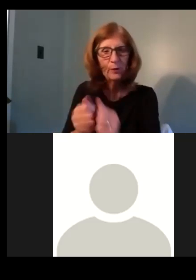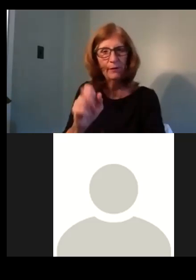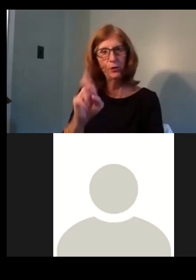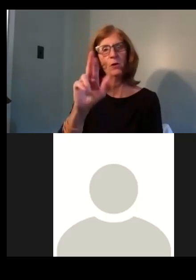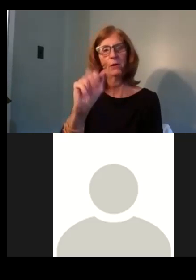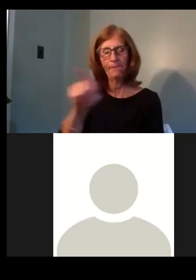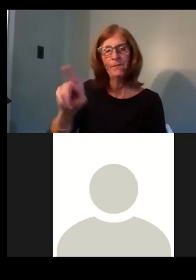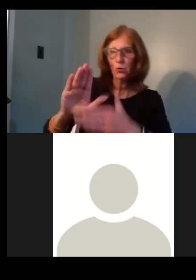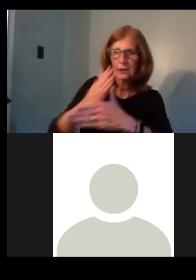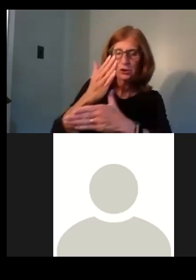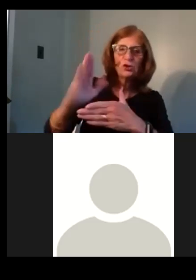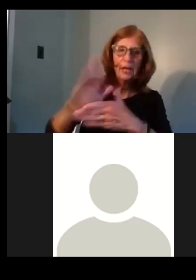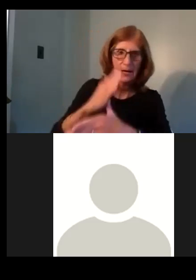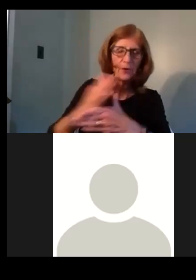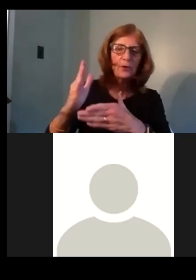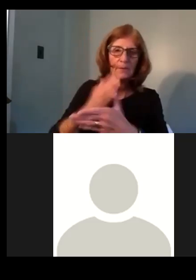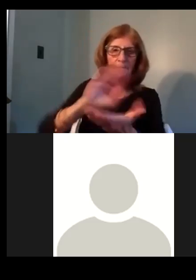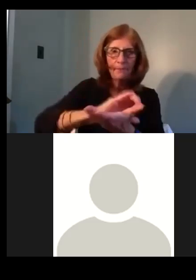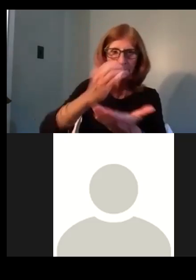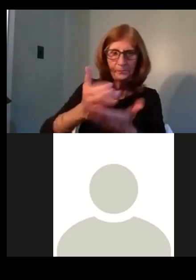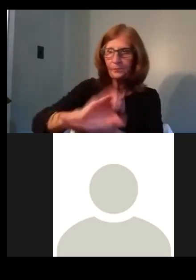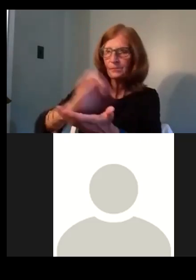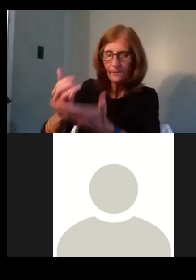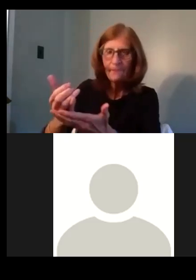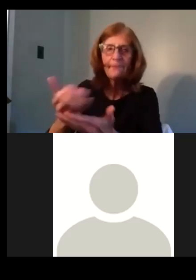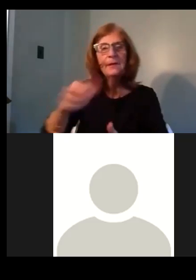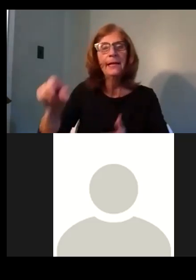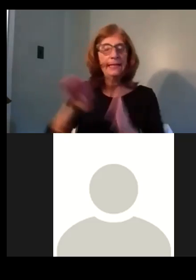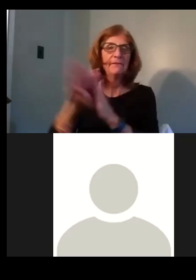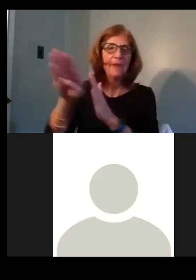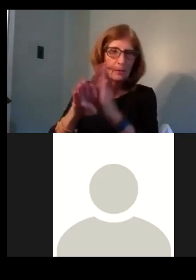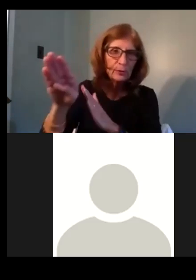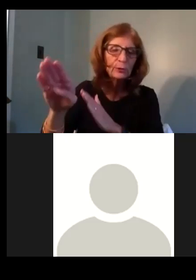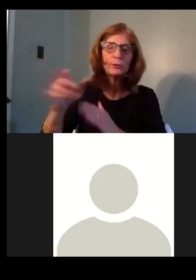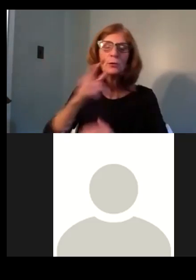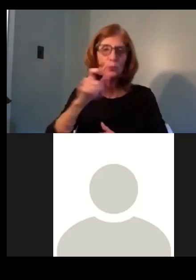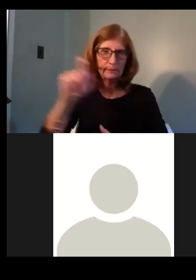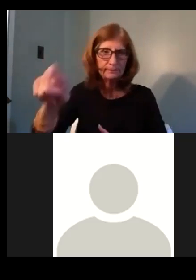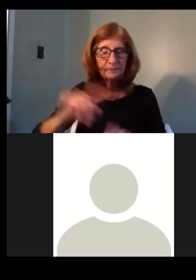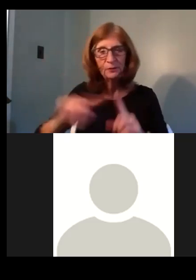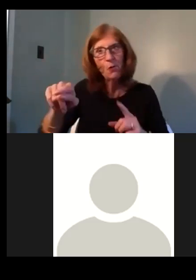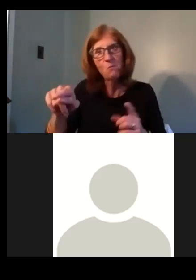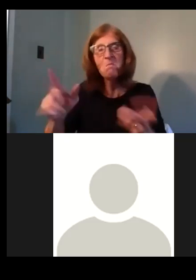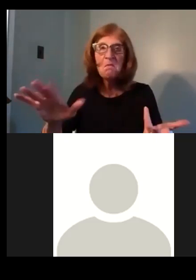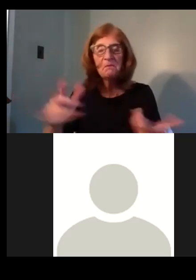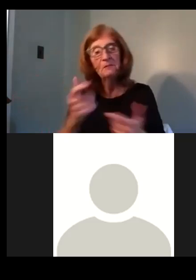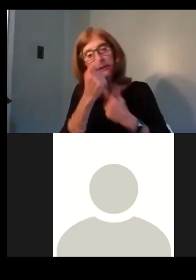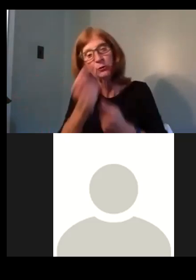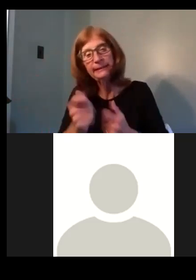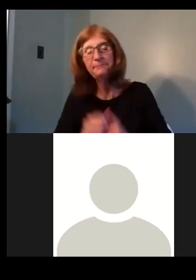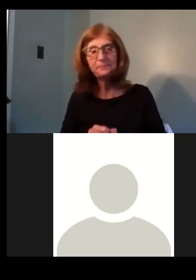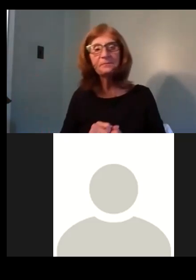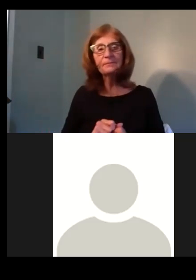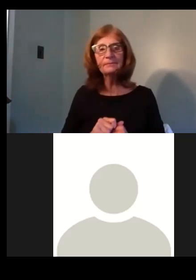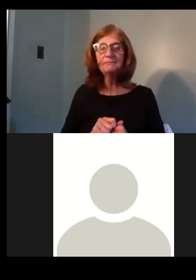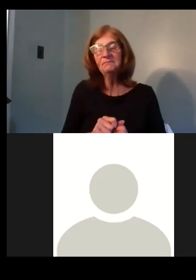proceeds of any, um, any developer who requires it, but, uh, some of late entry, it's a very interesting project. So I'd